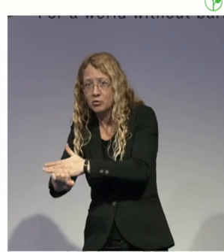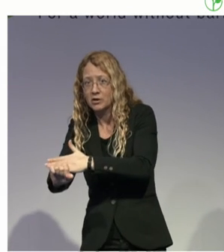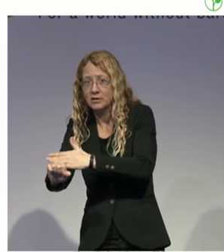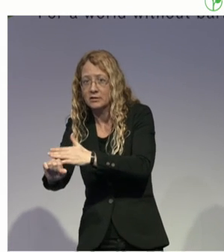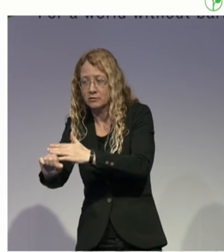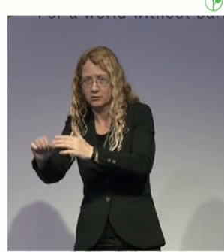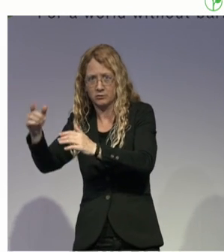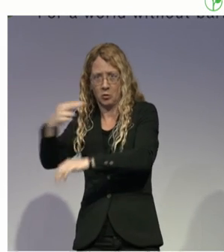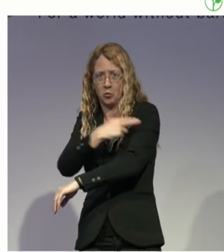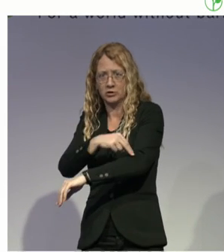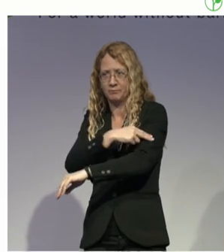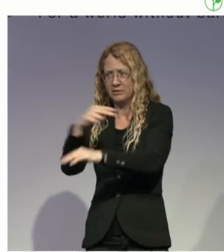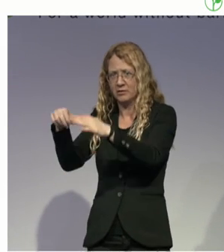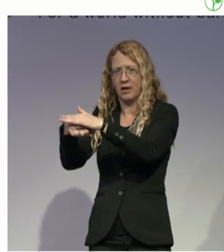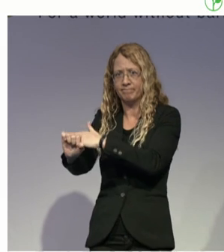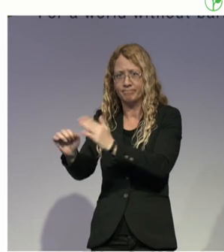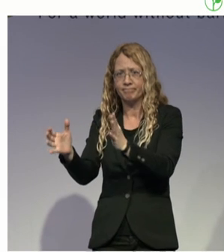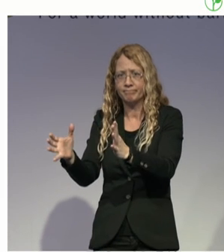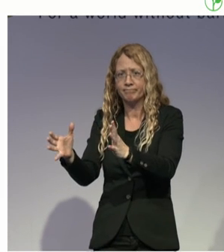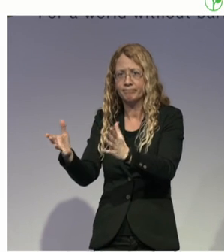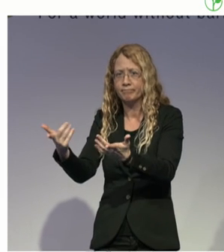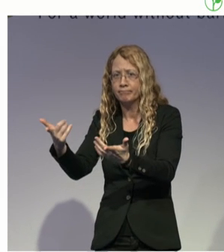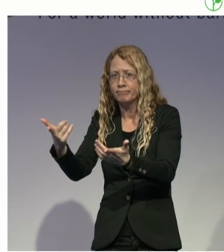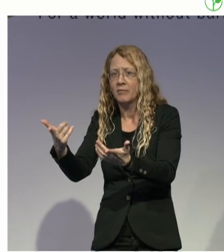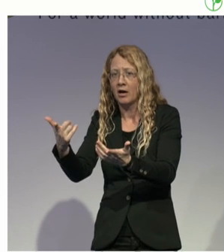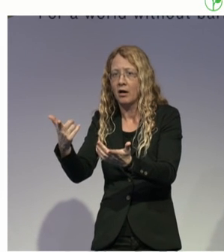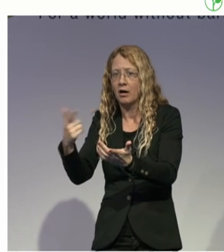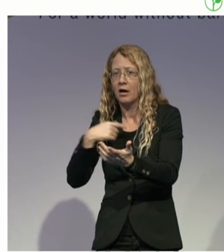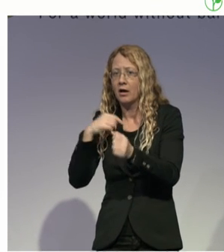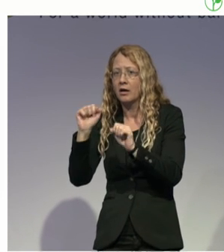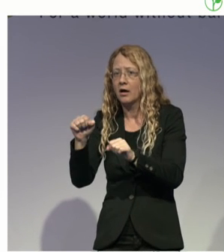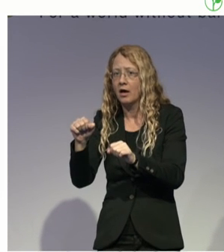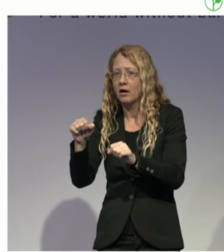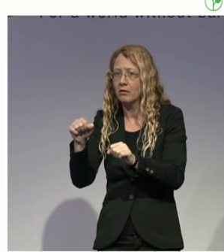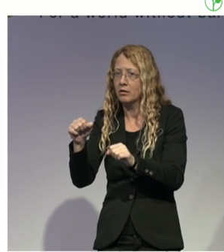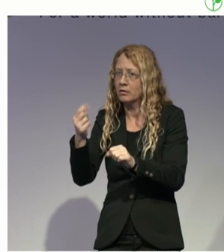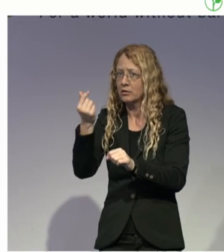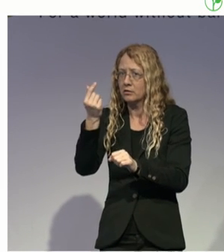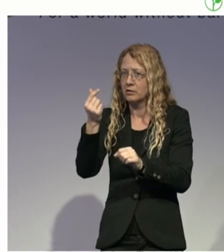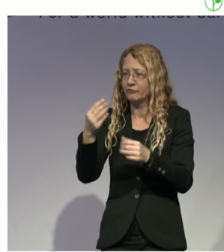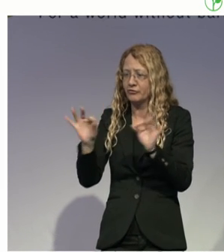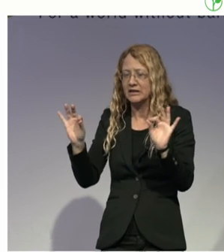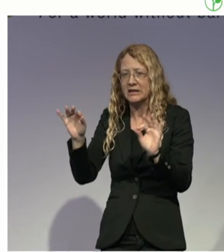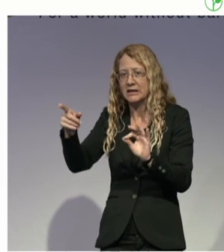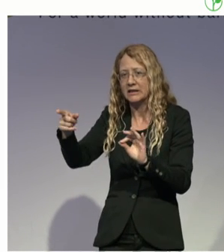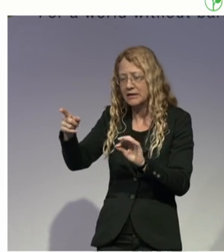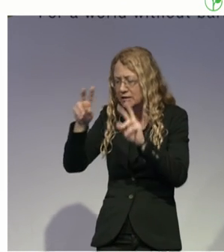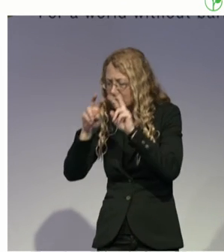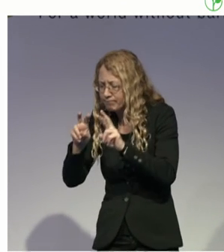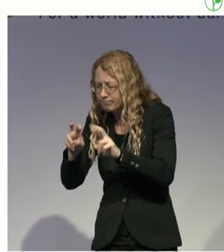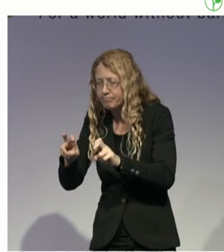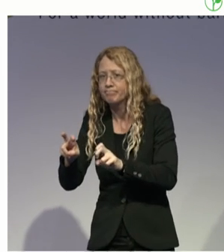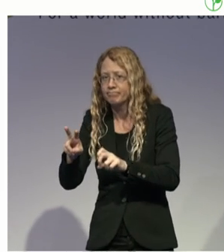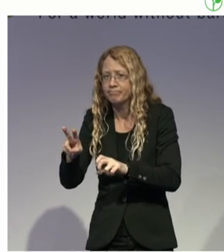screening. And then this is when they get into the funnel, and when they start to have an effective process of